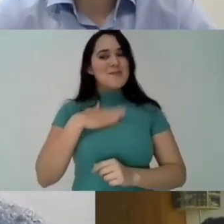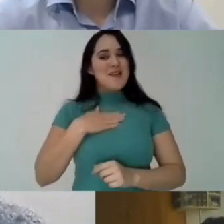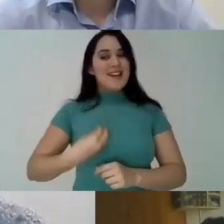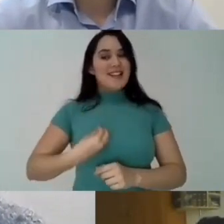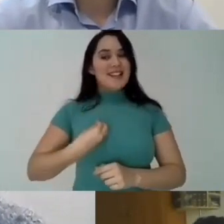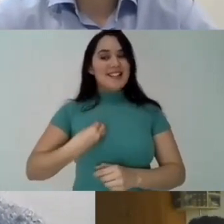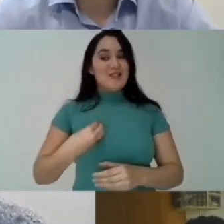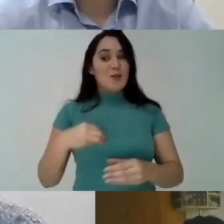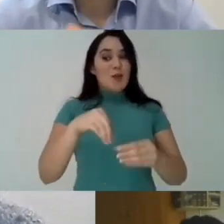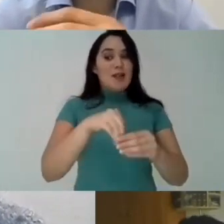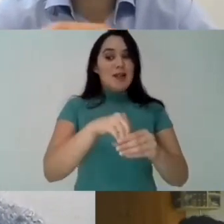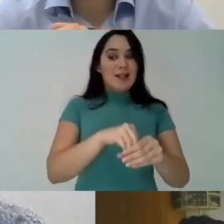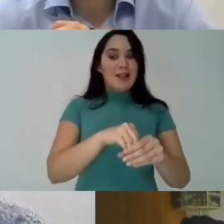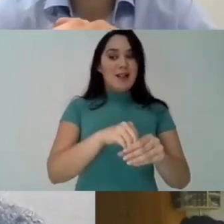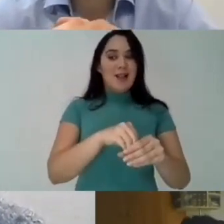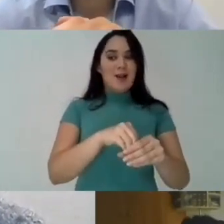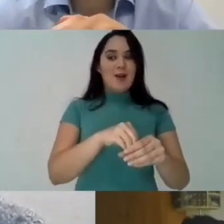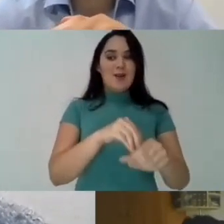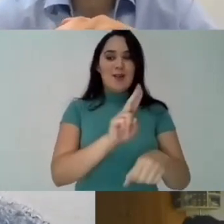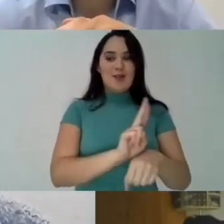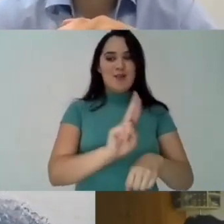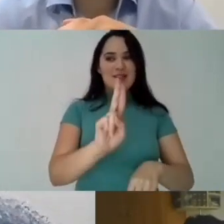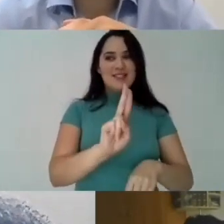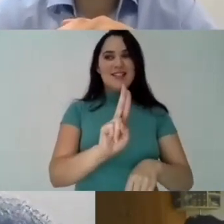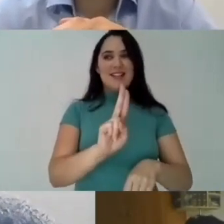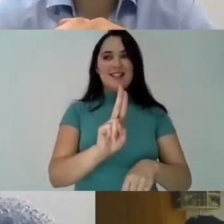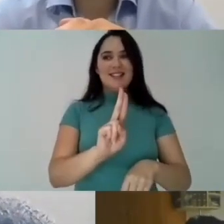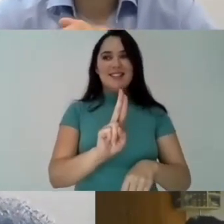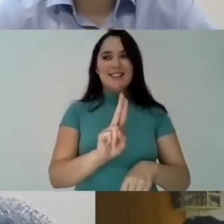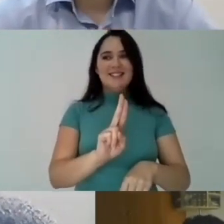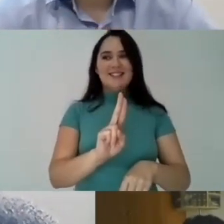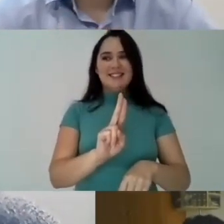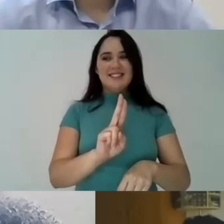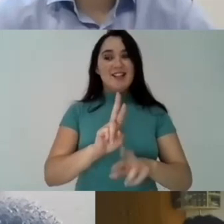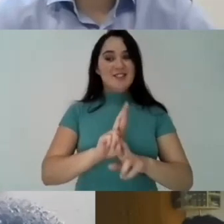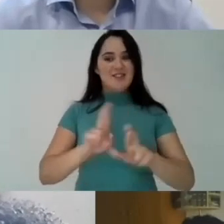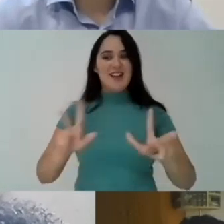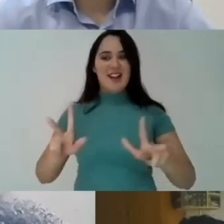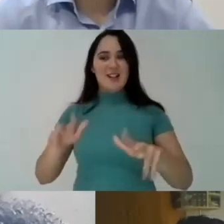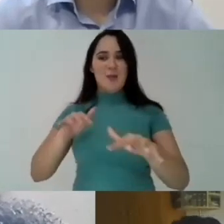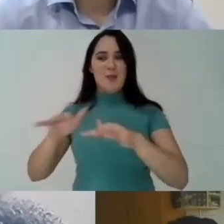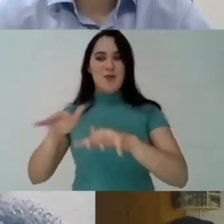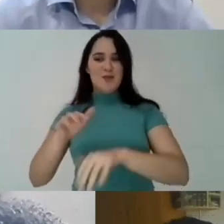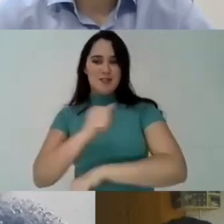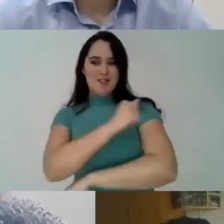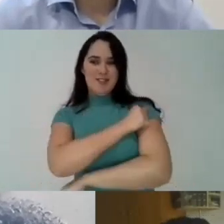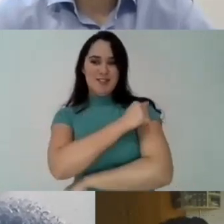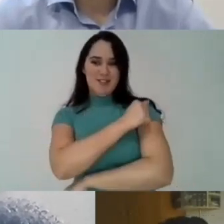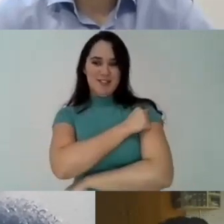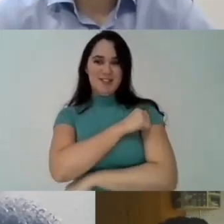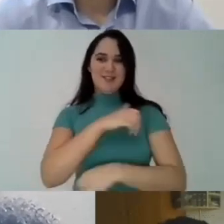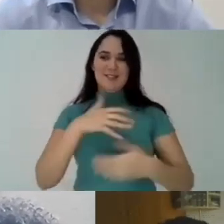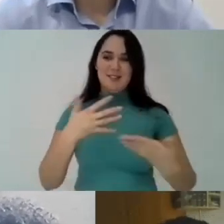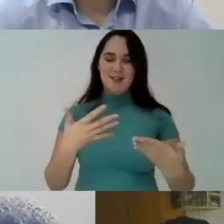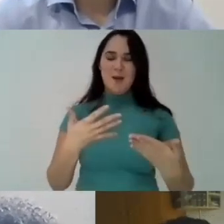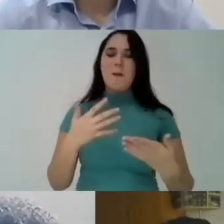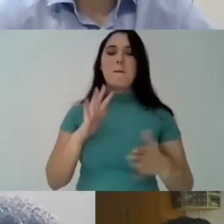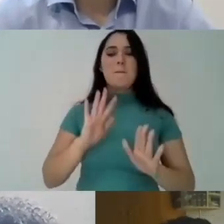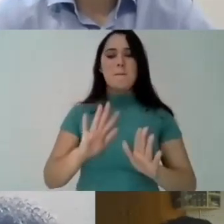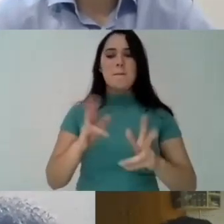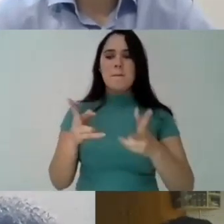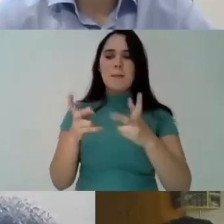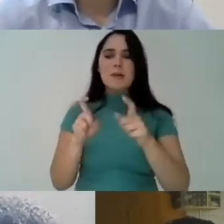and uh in my opinion this is the main important is the main is the most